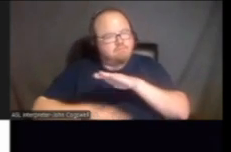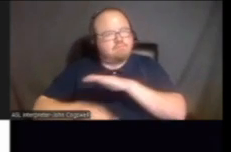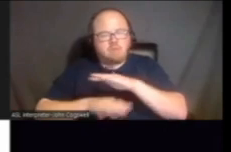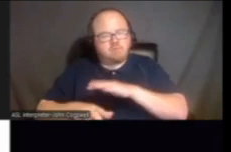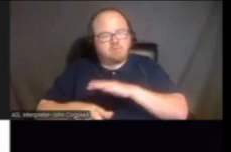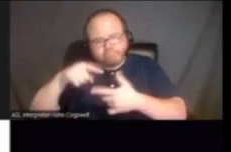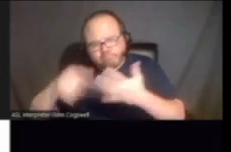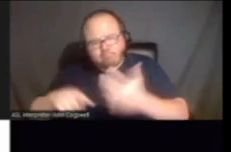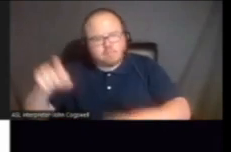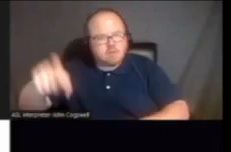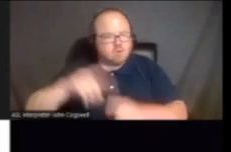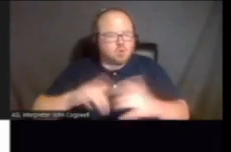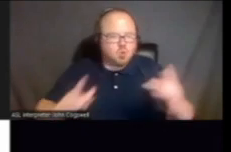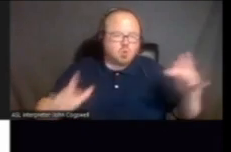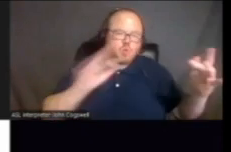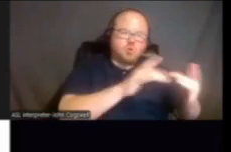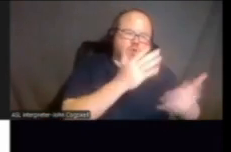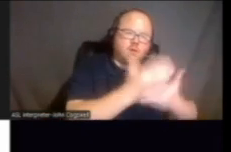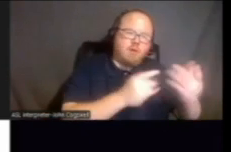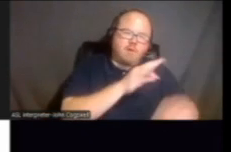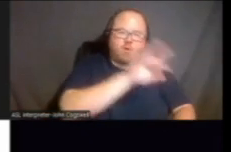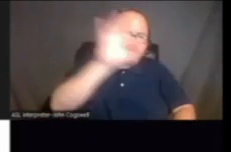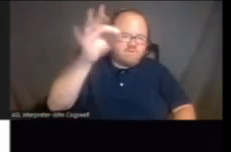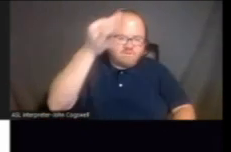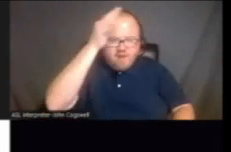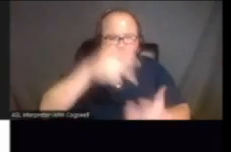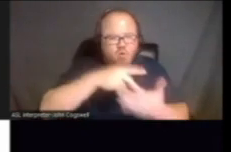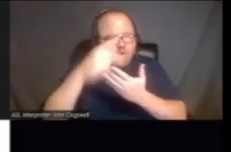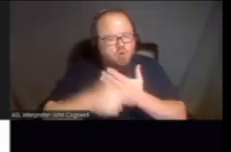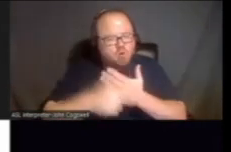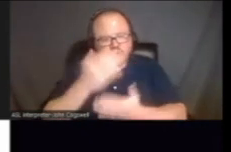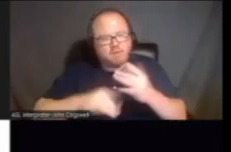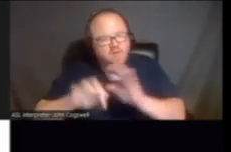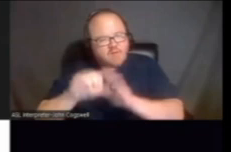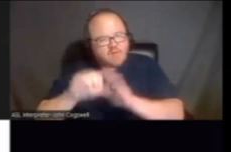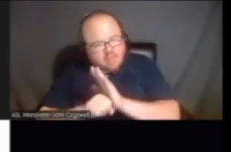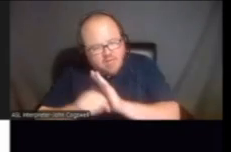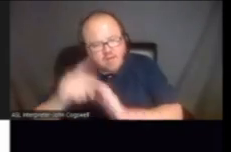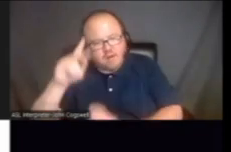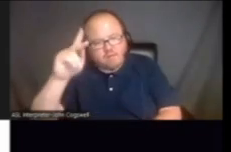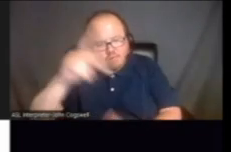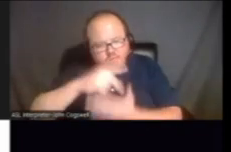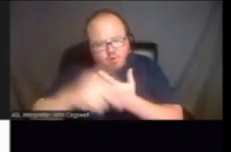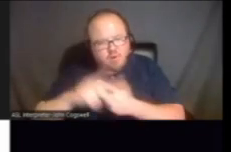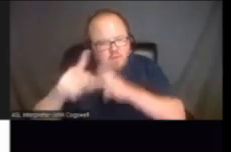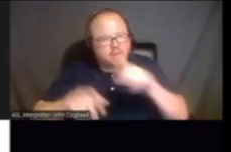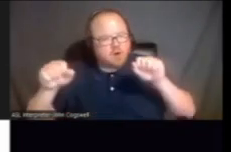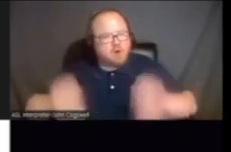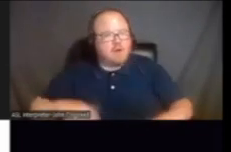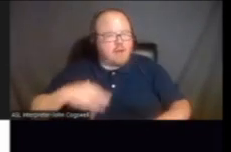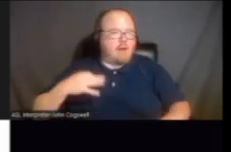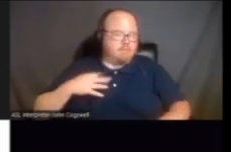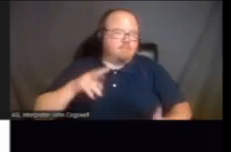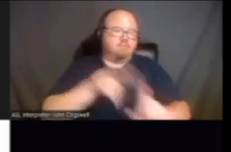reach out to some of those federal programs, some of the state programs that people can apply for and